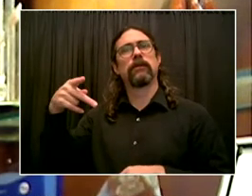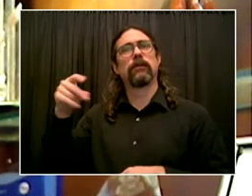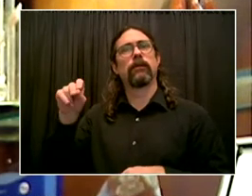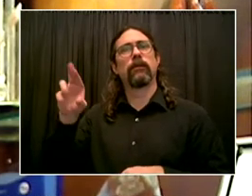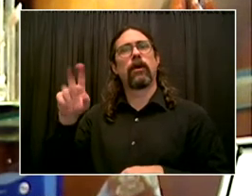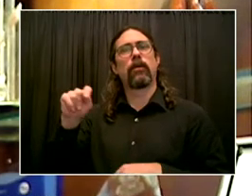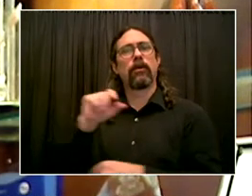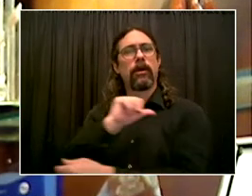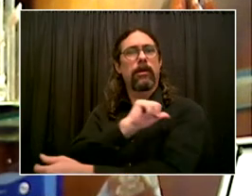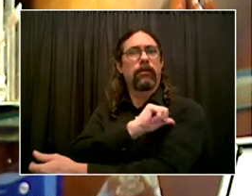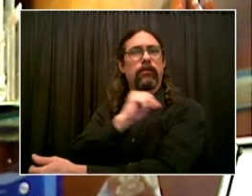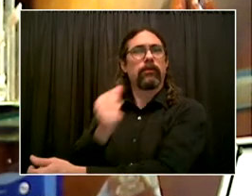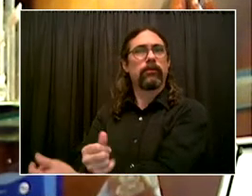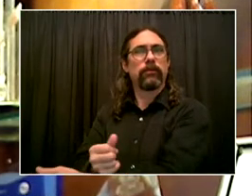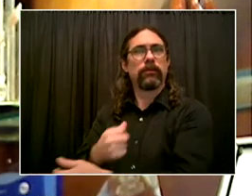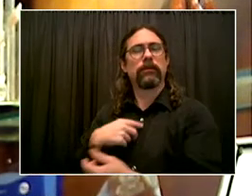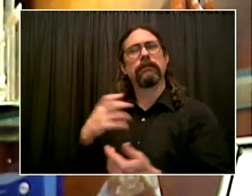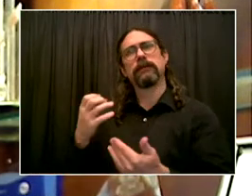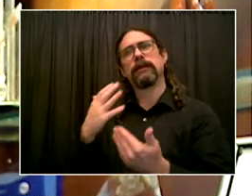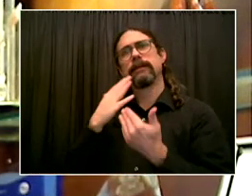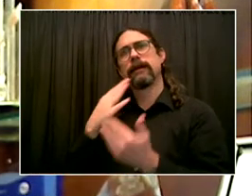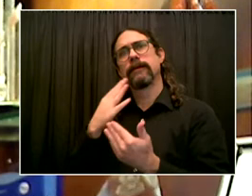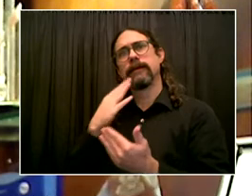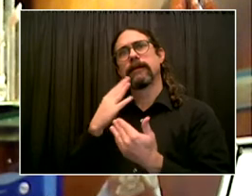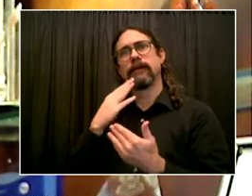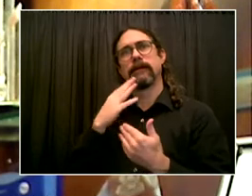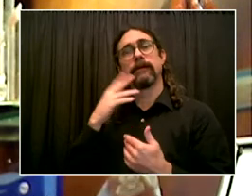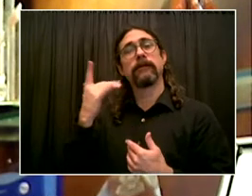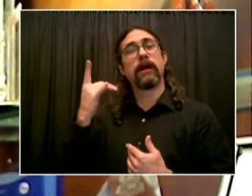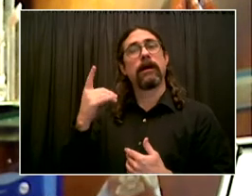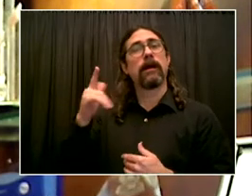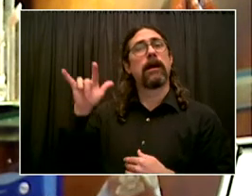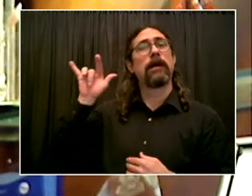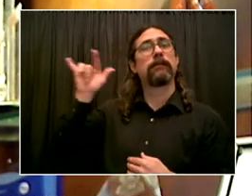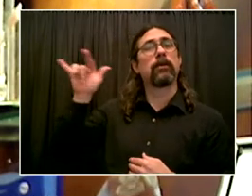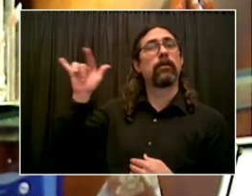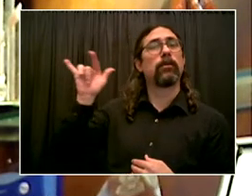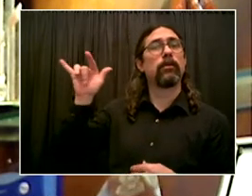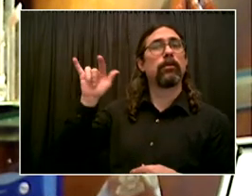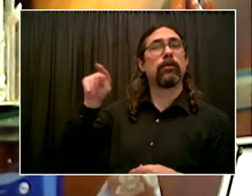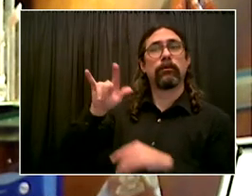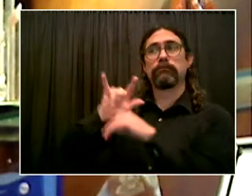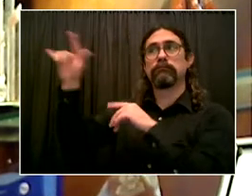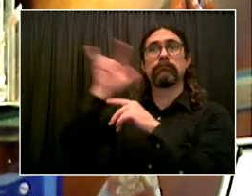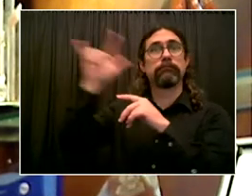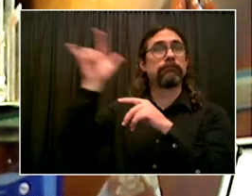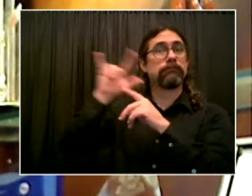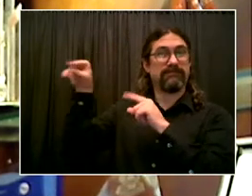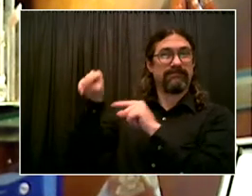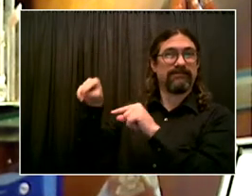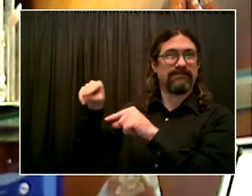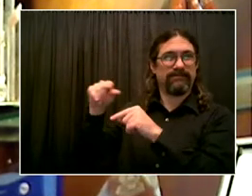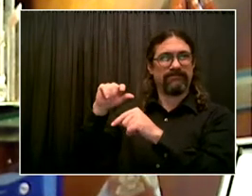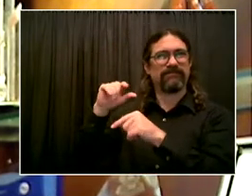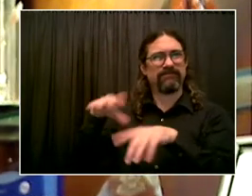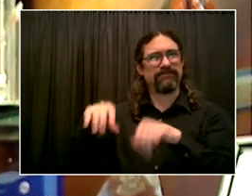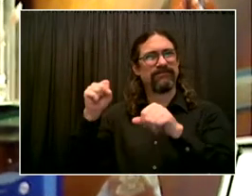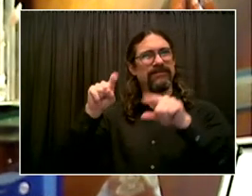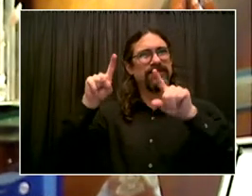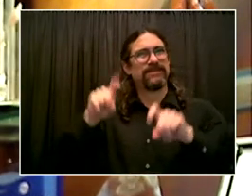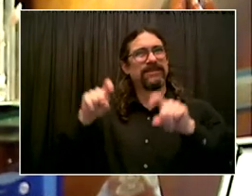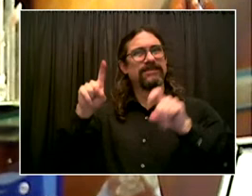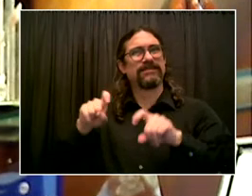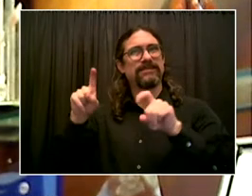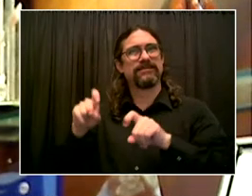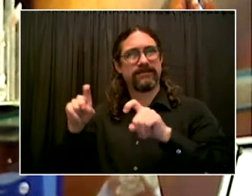airports. You might have heard right before Thanksgiving that they were going to pull testing, and I want to thank Laura. I want to thank